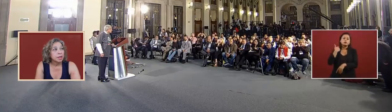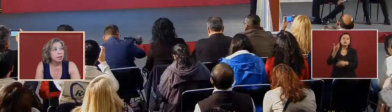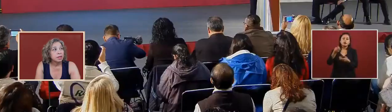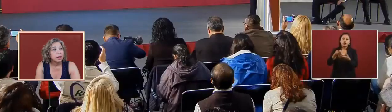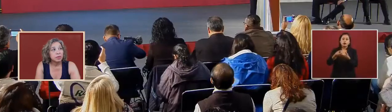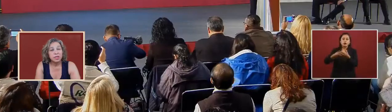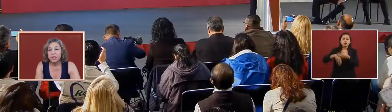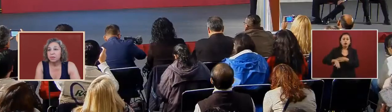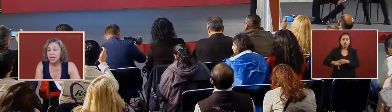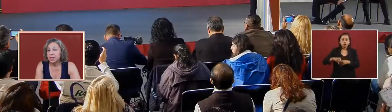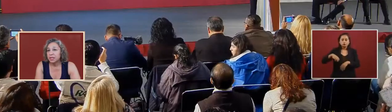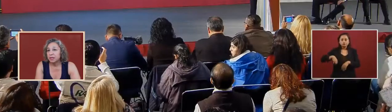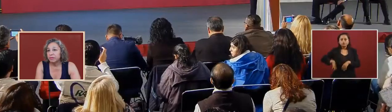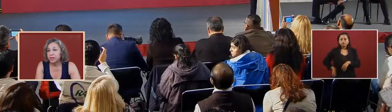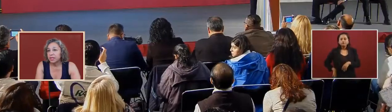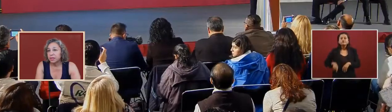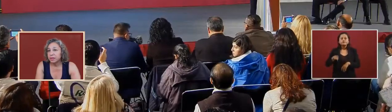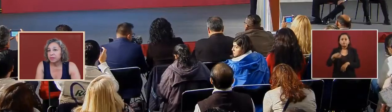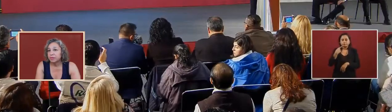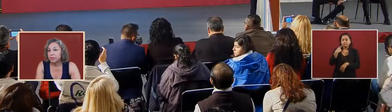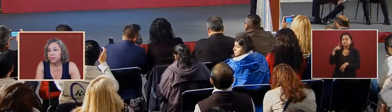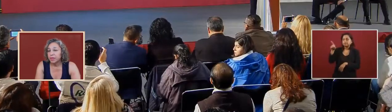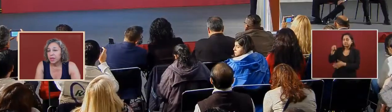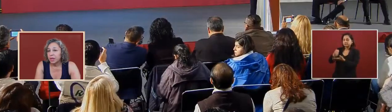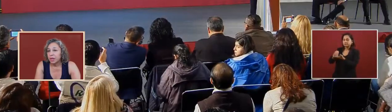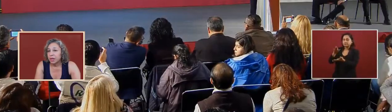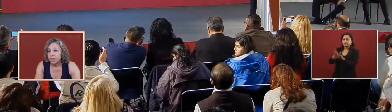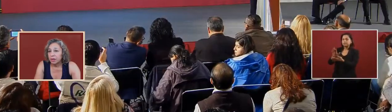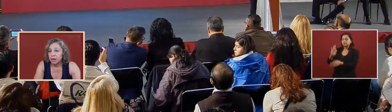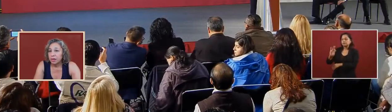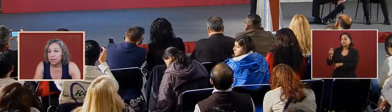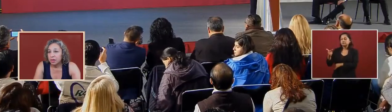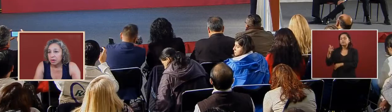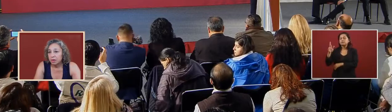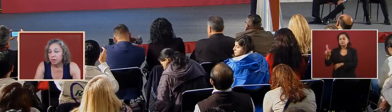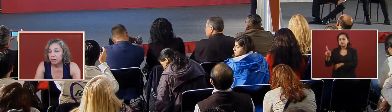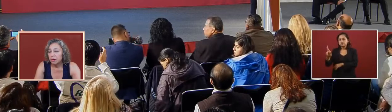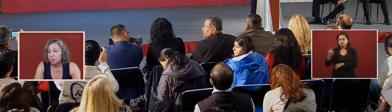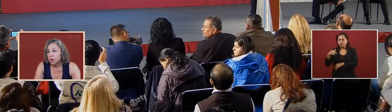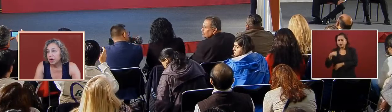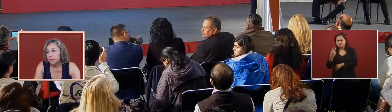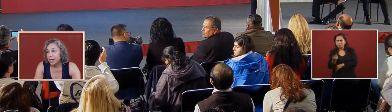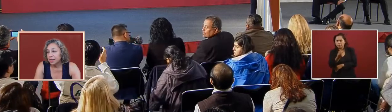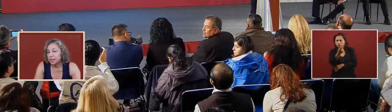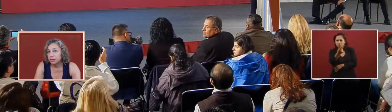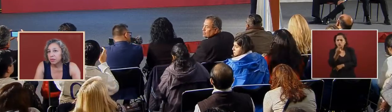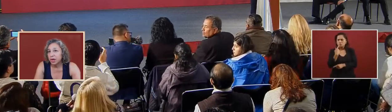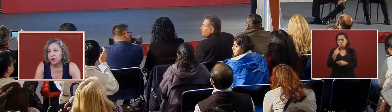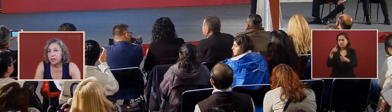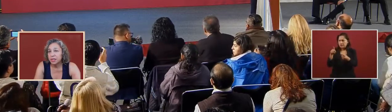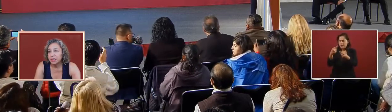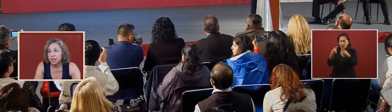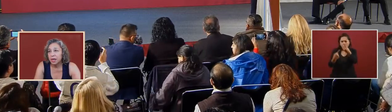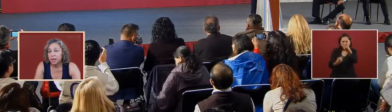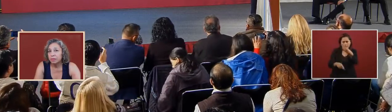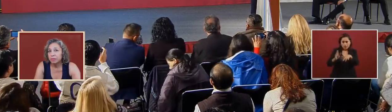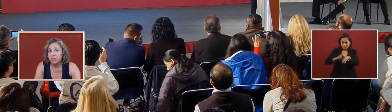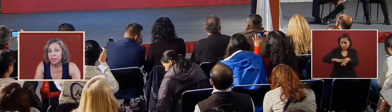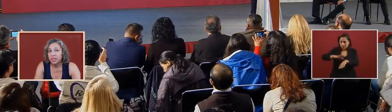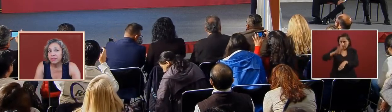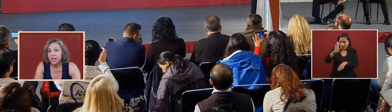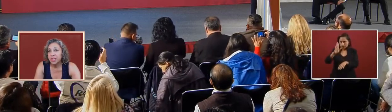that there was demands in the fiscal is there more demands regarding these